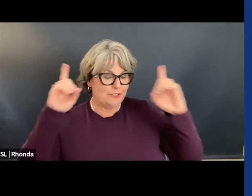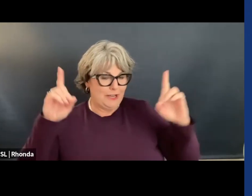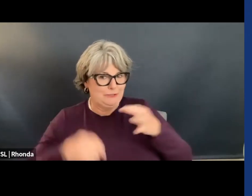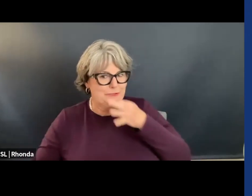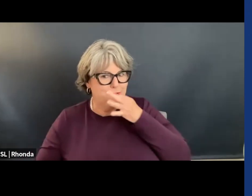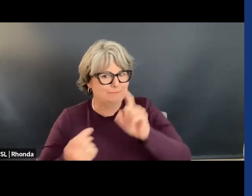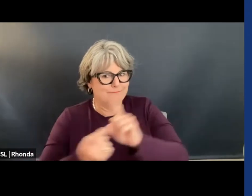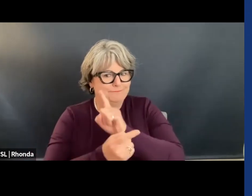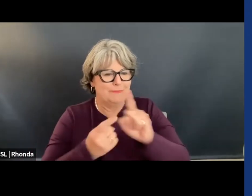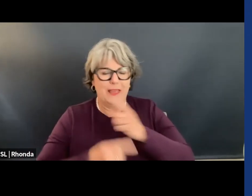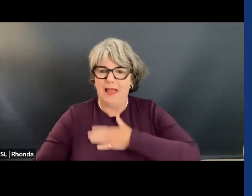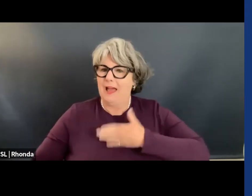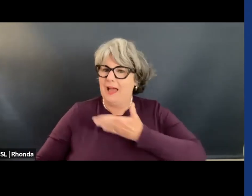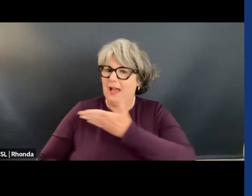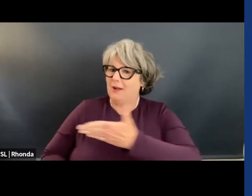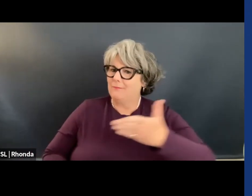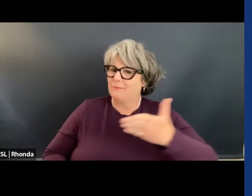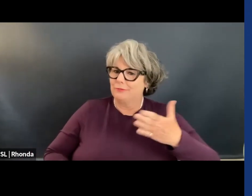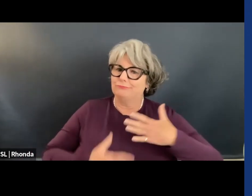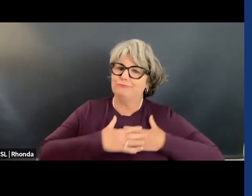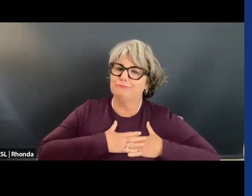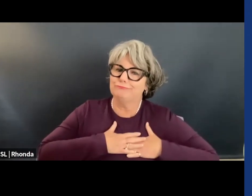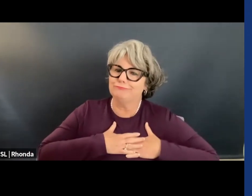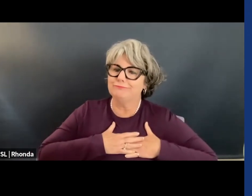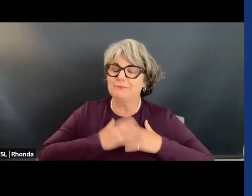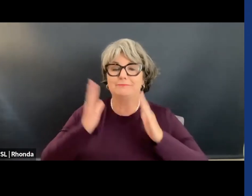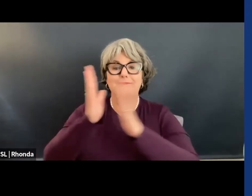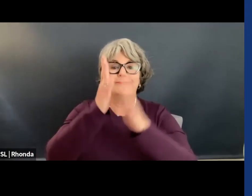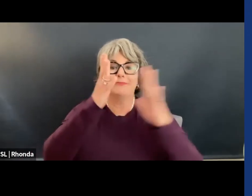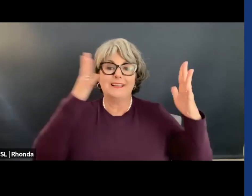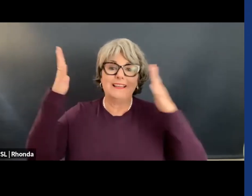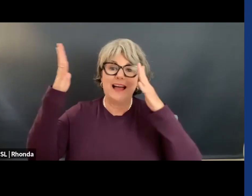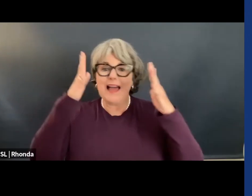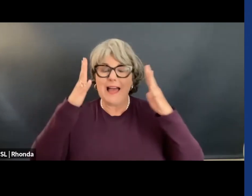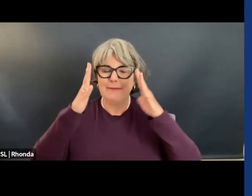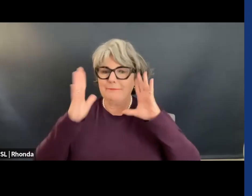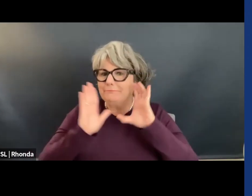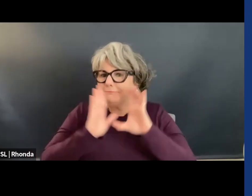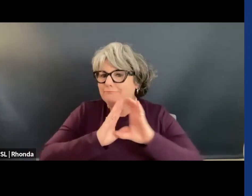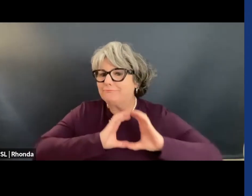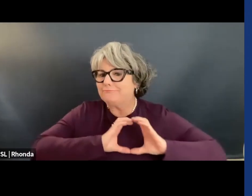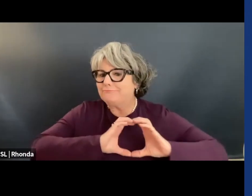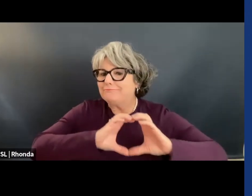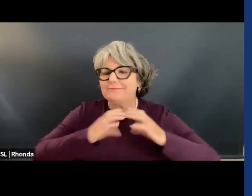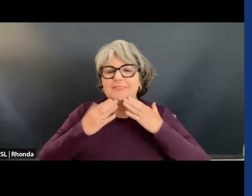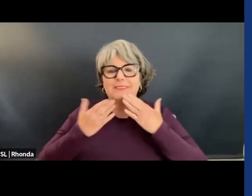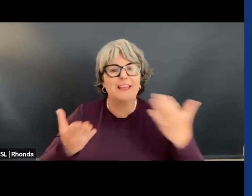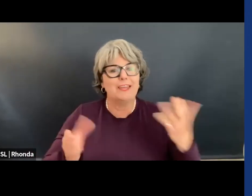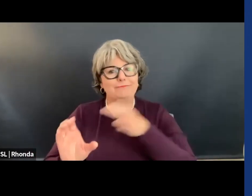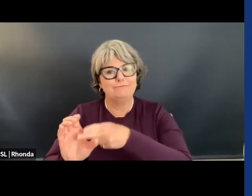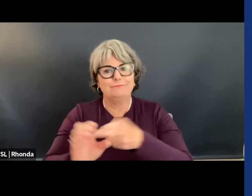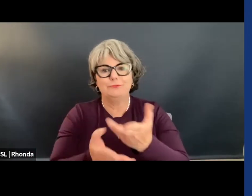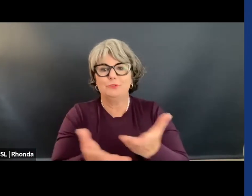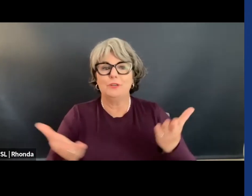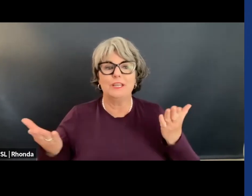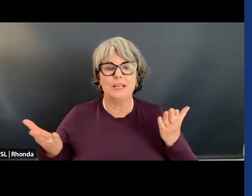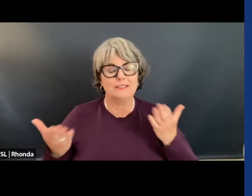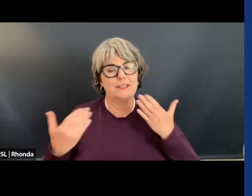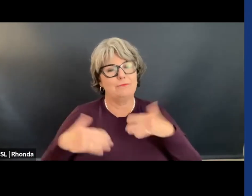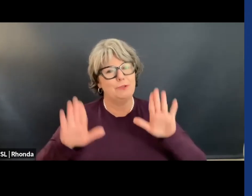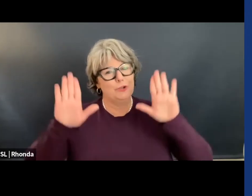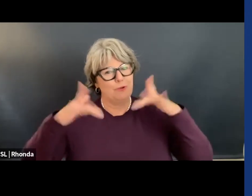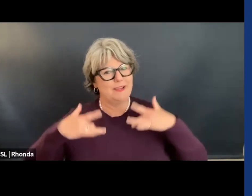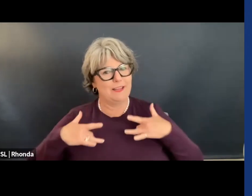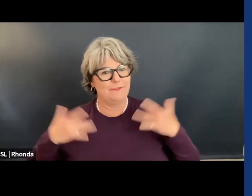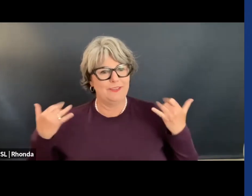soon. I appreciate the heart. I appreciate the clapping emojis. I appreciate the love. Thank you for joining us. It's going to be a great